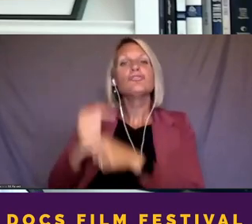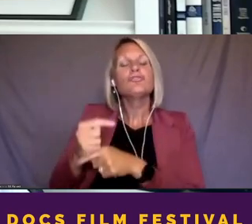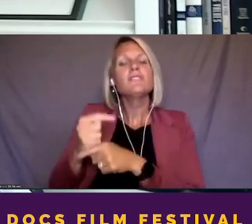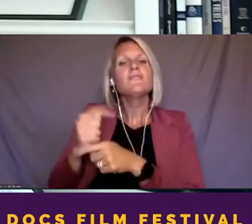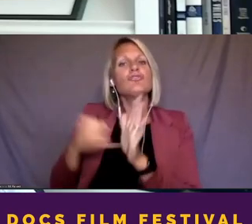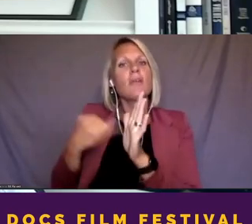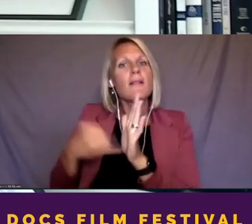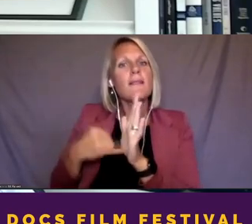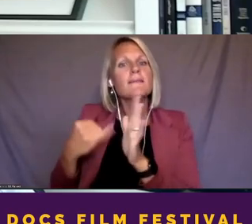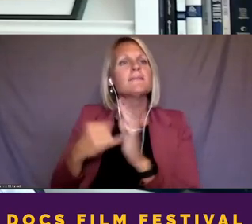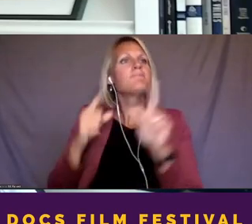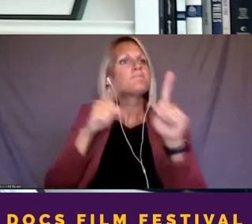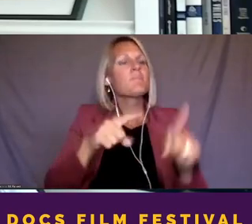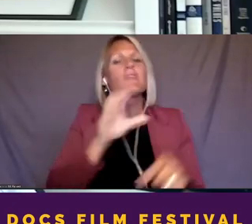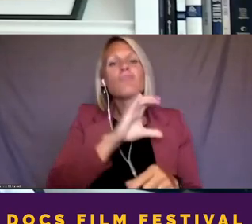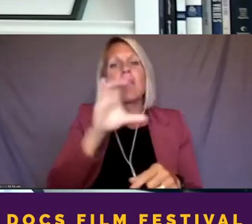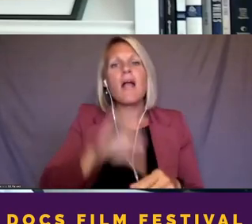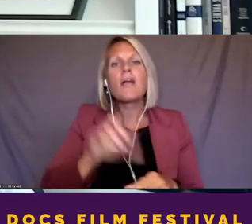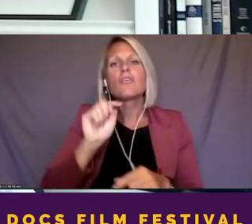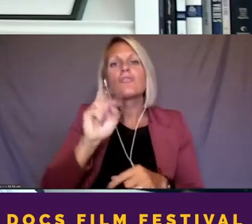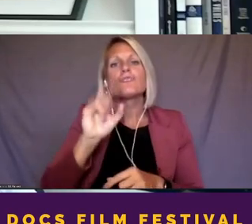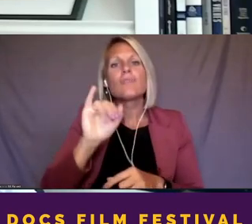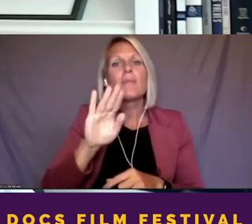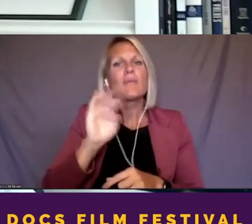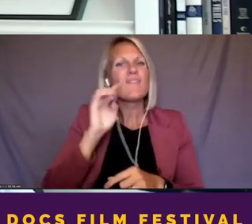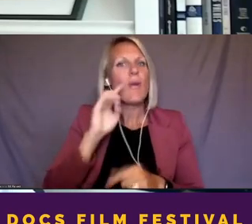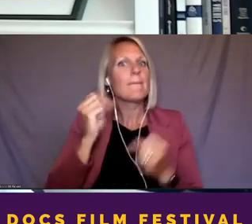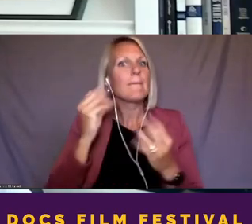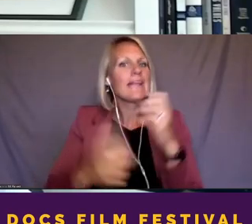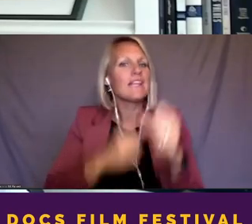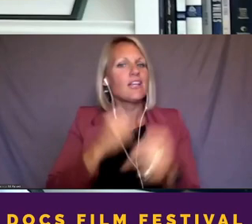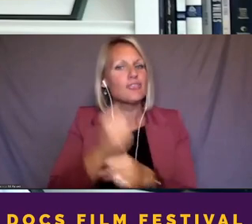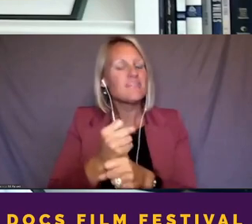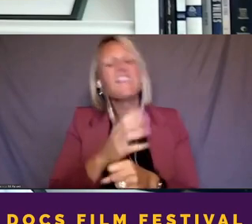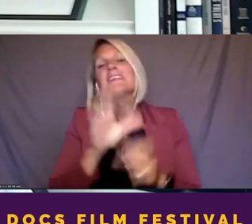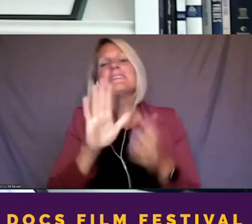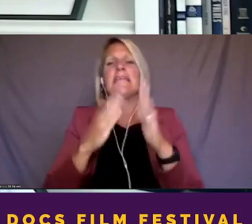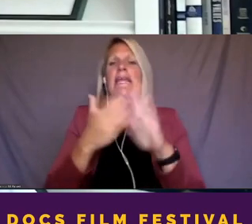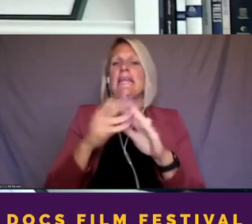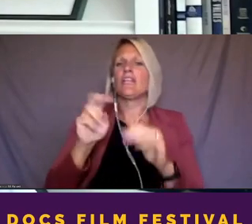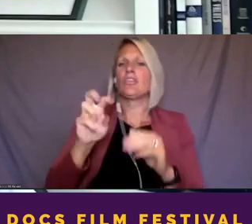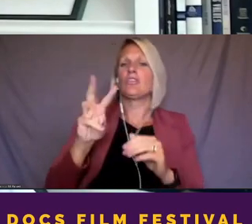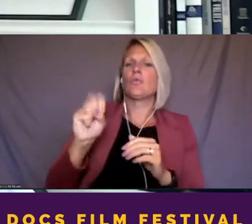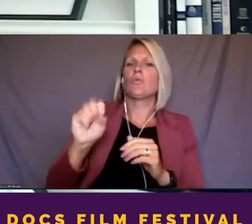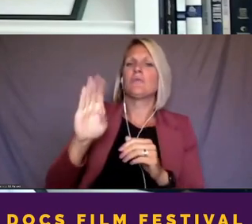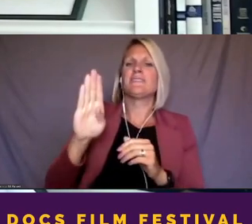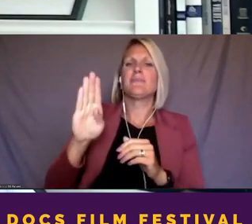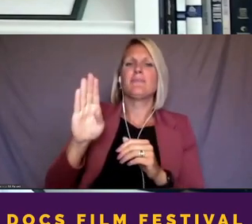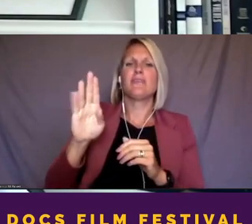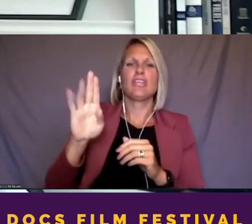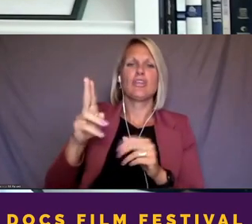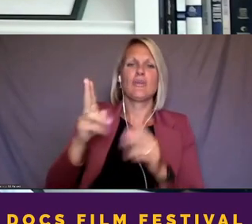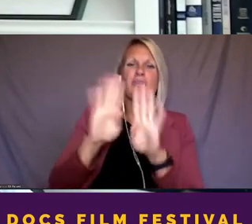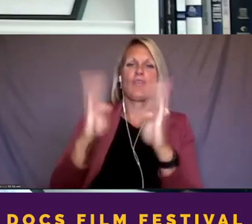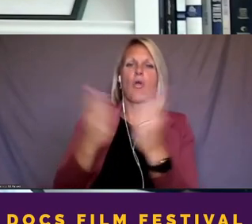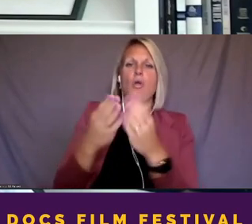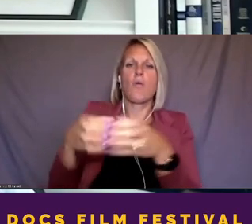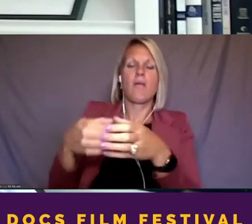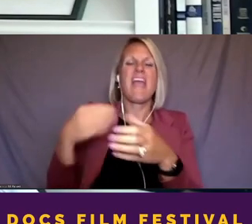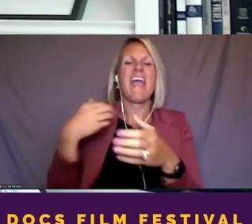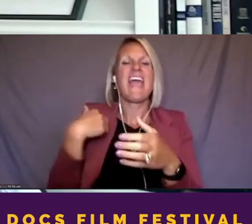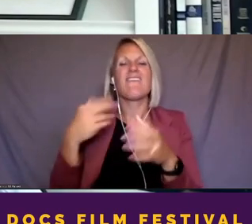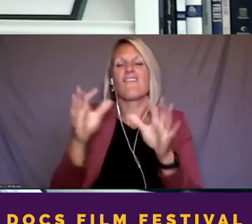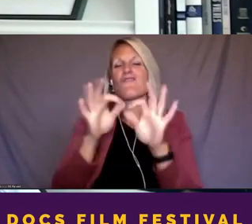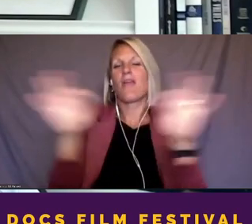the Chicago Tribune for many years, and they had, the City News Bureau within the Chicago Tribune had a catchphrase that I repeat all the